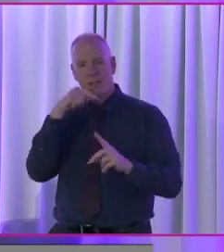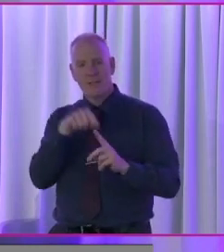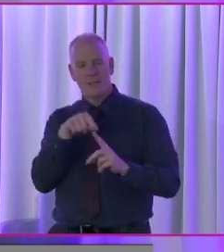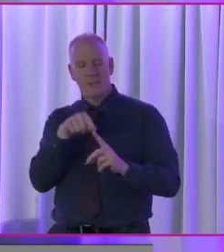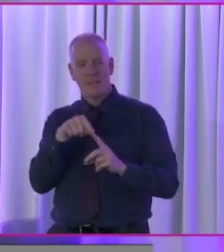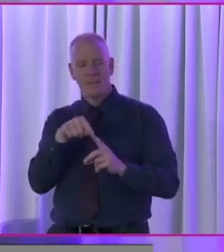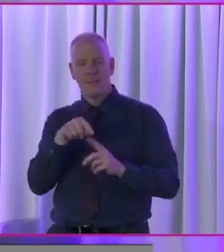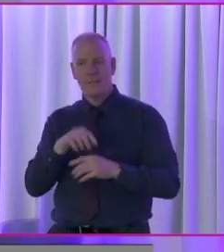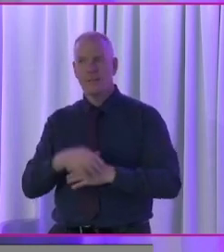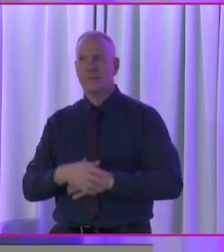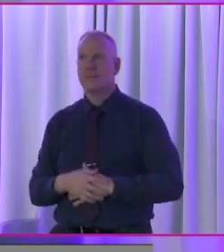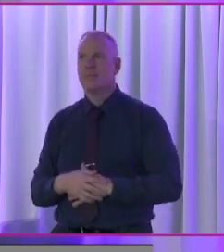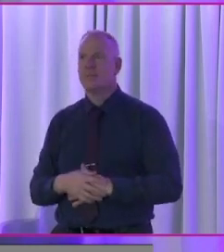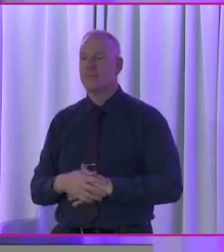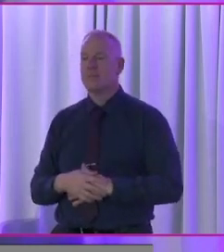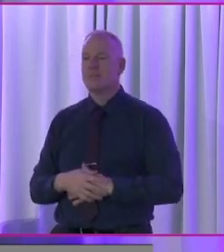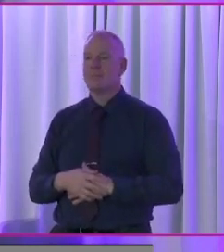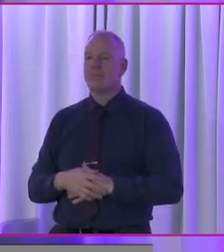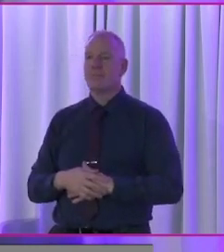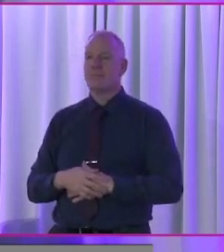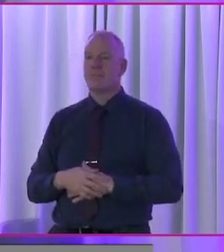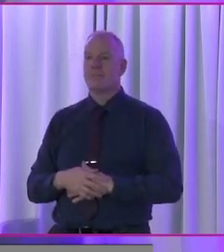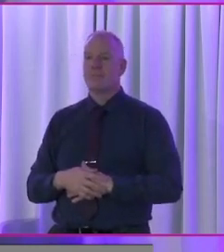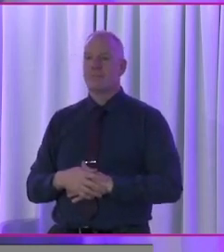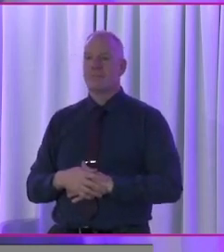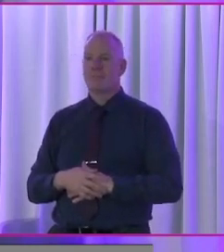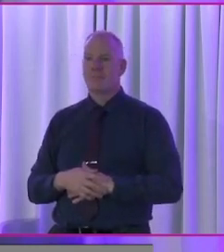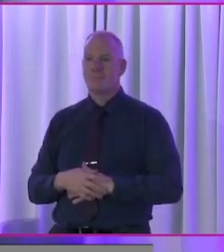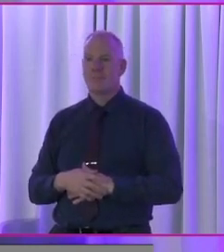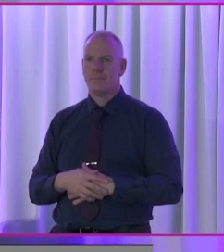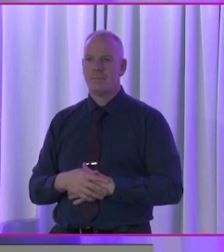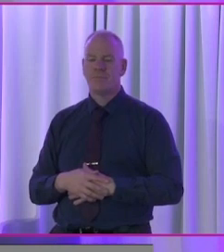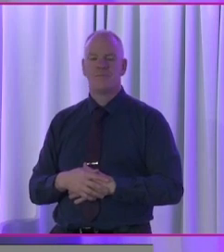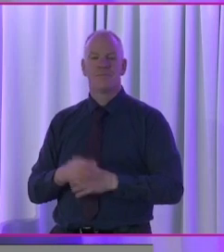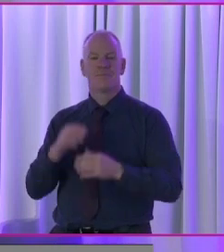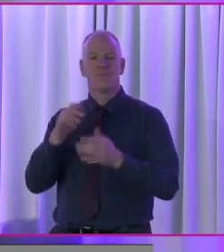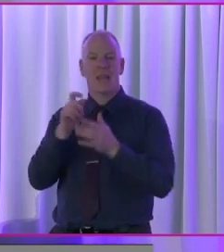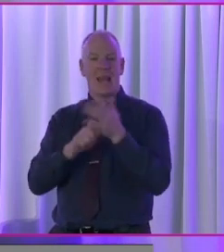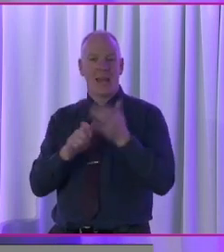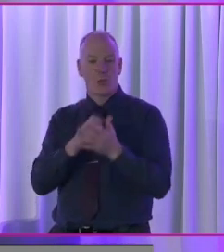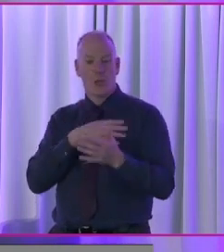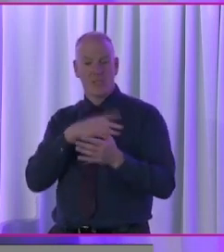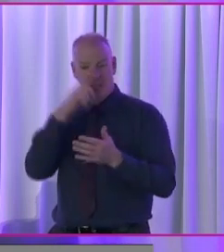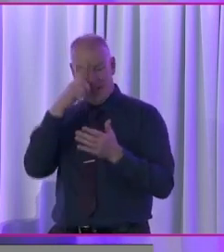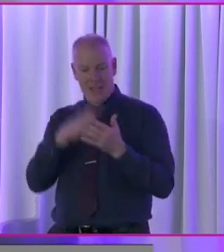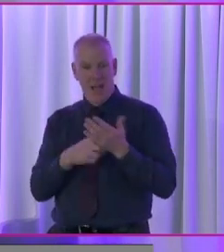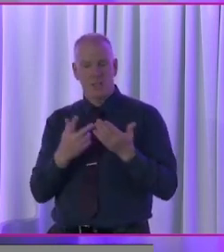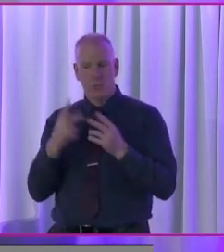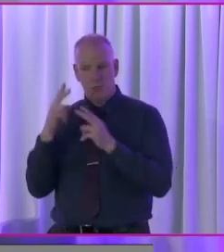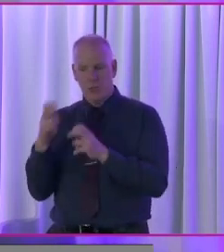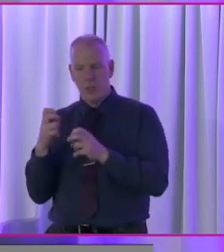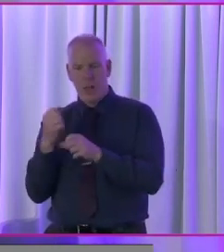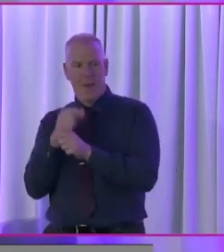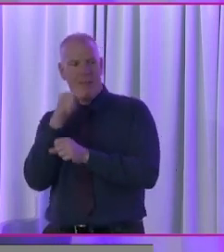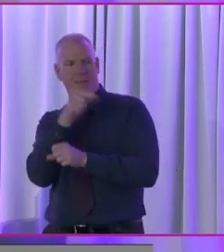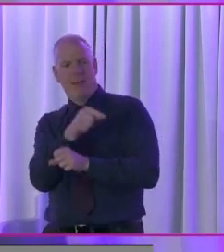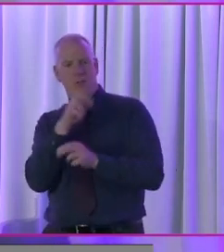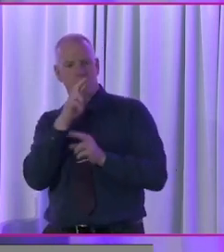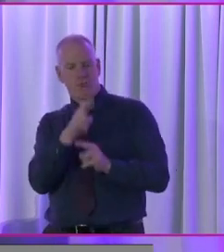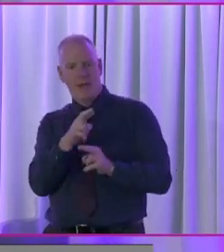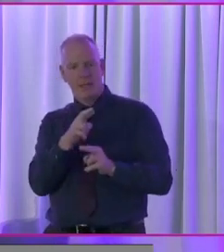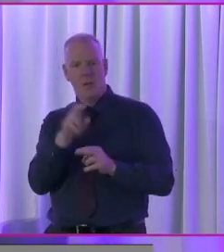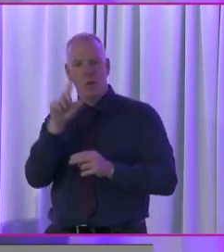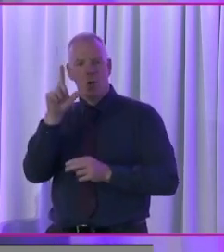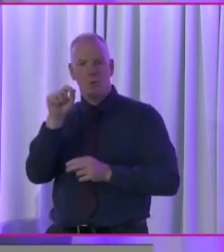The, um, the, the, uh, the electoral commission has decided to do some research on this issue around